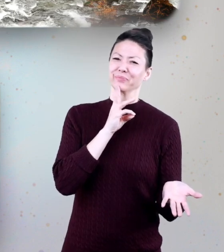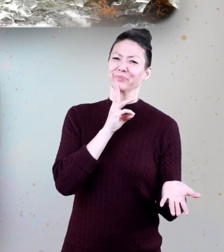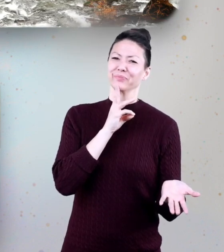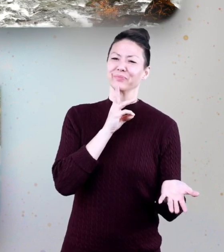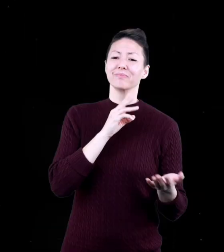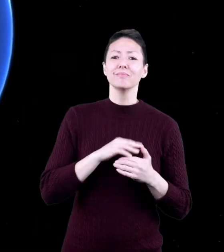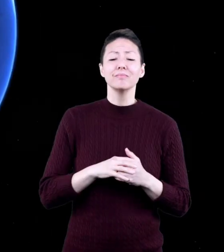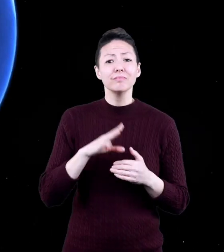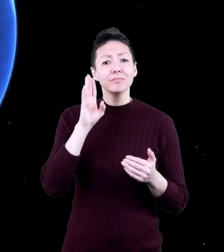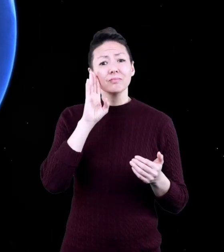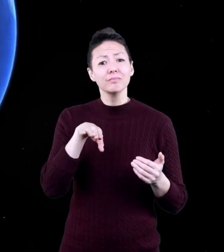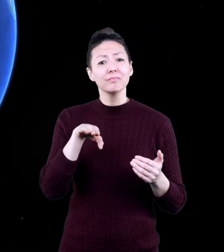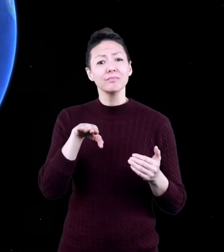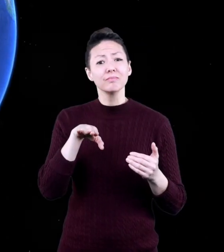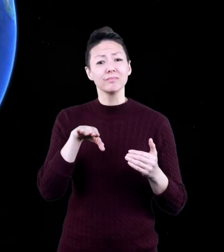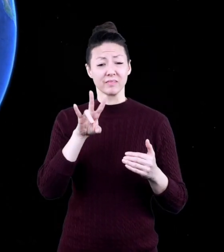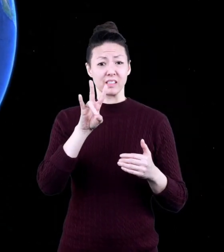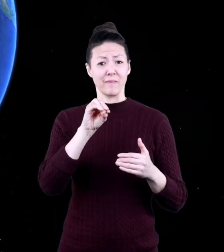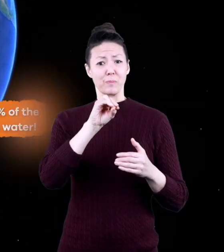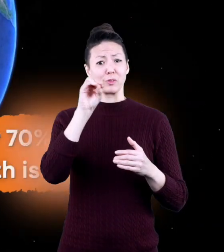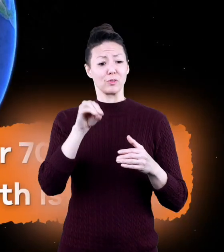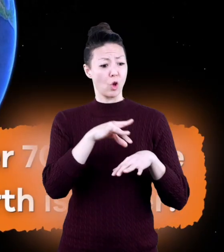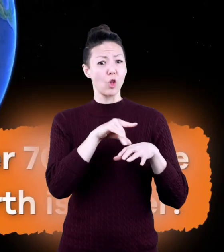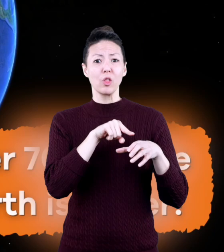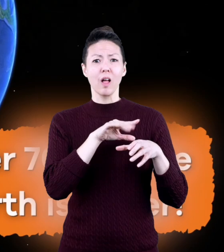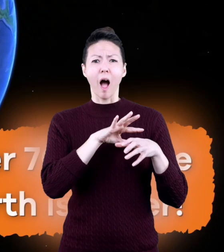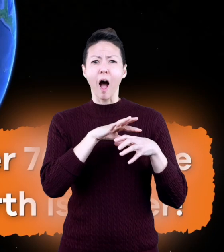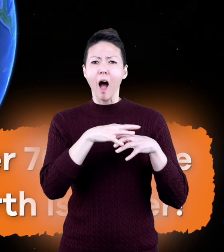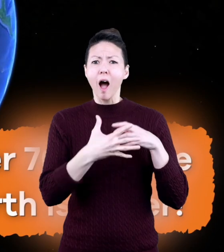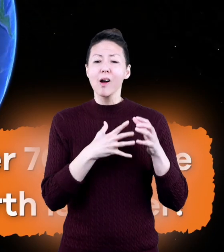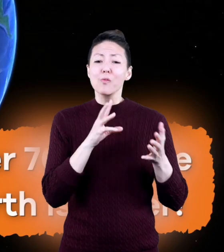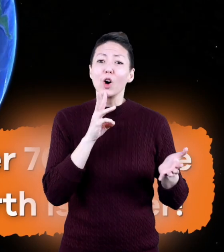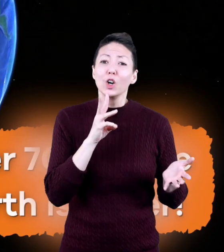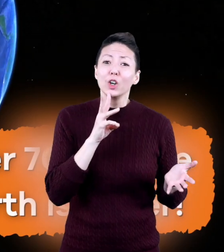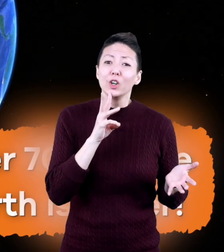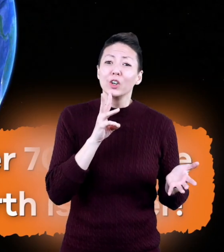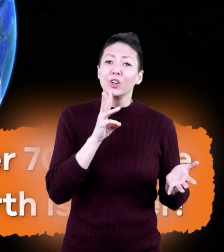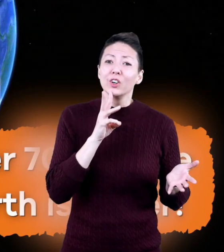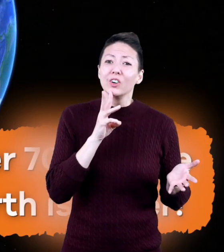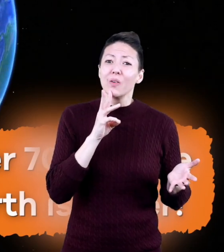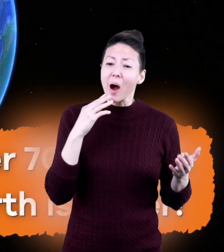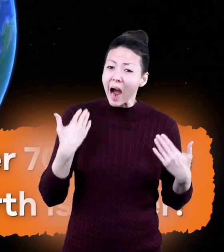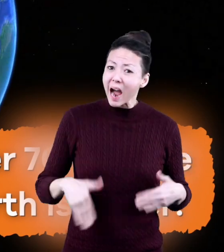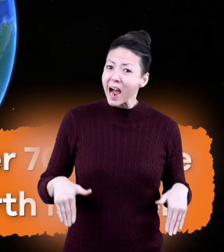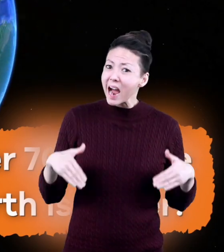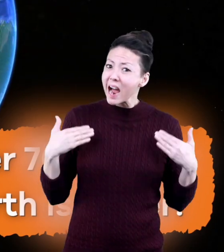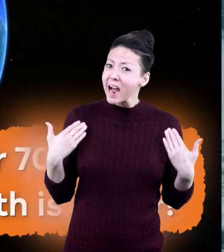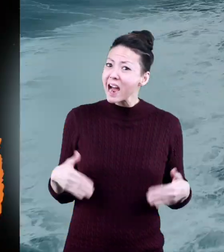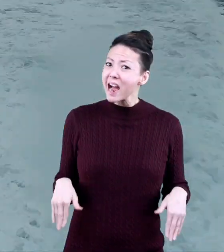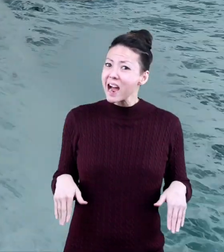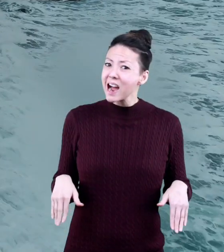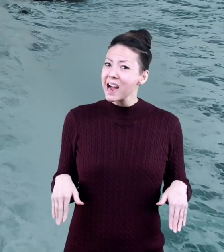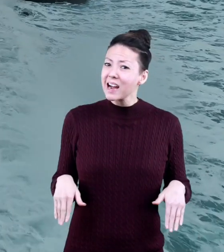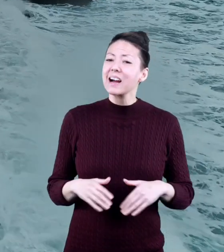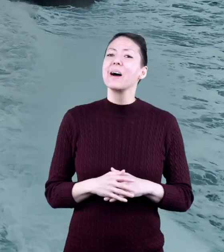did you know that over 70 percent of the earth's surface is covered in water